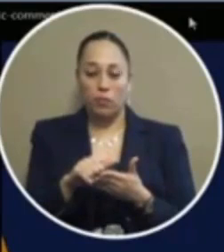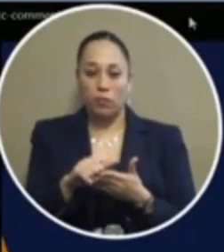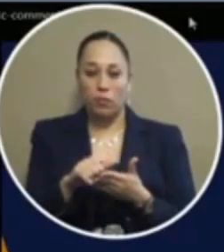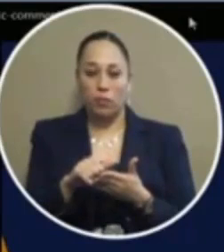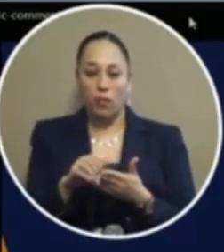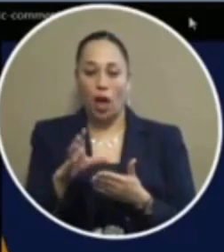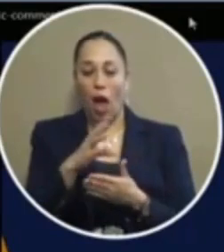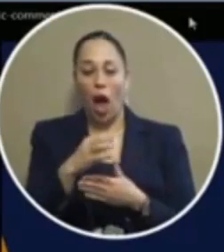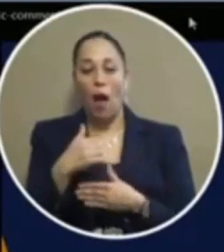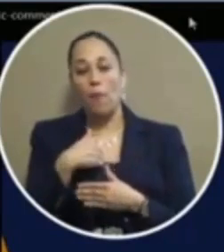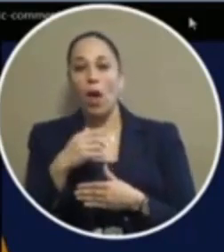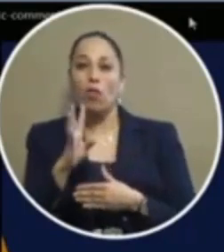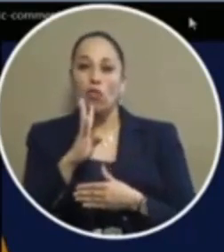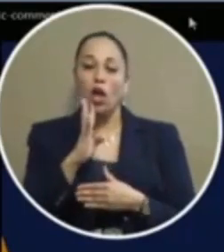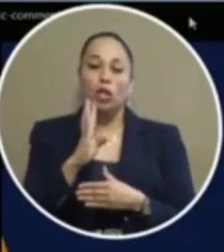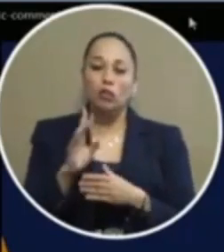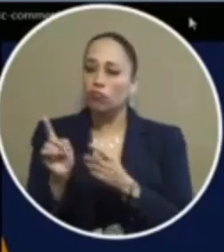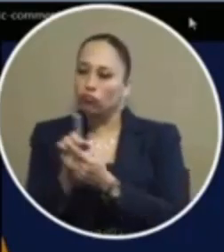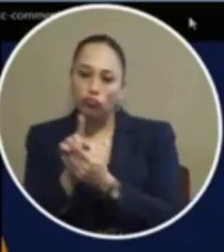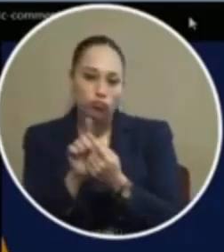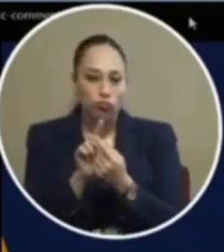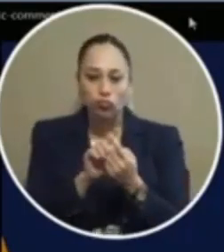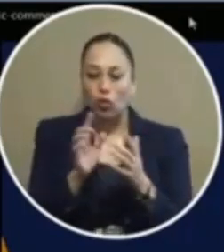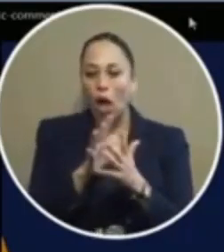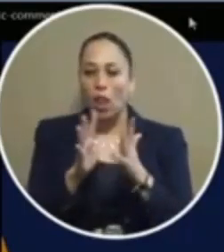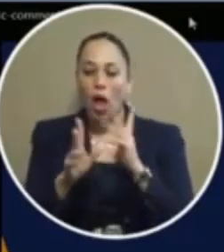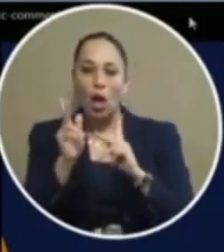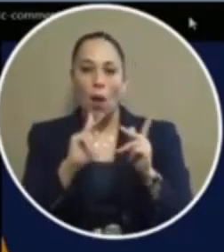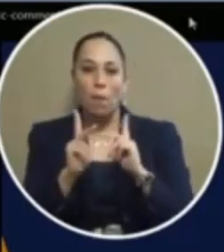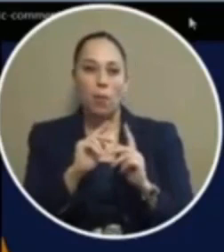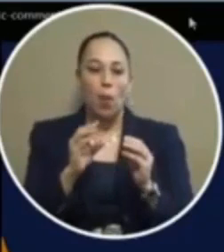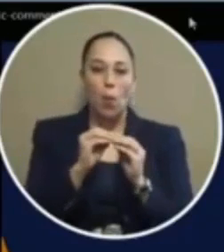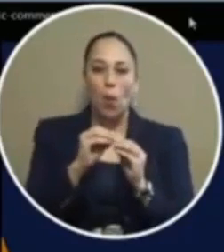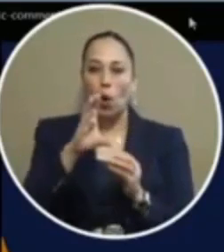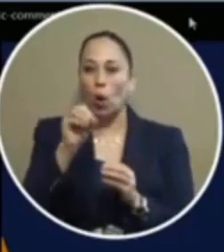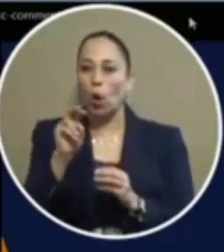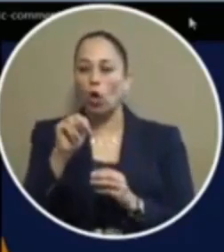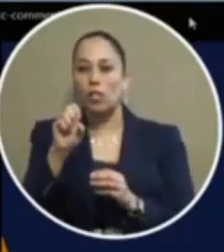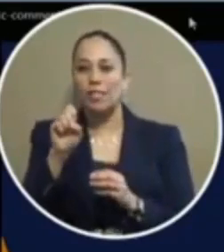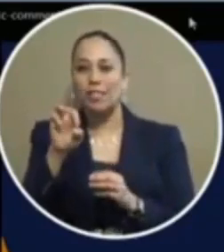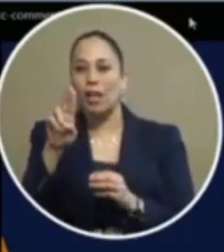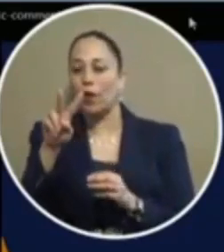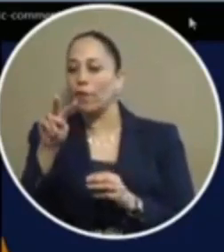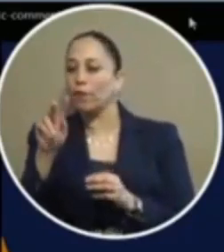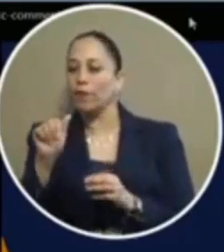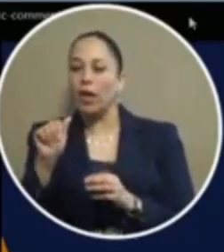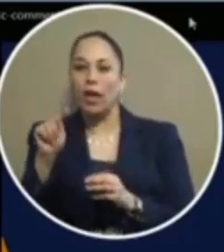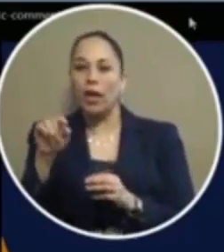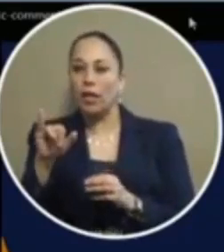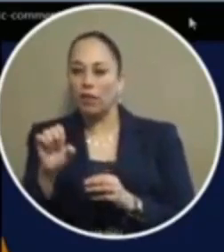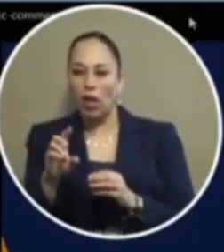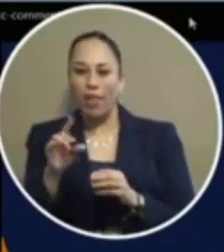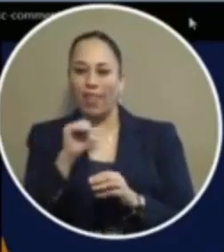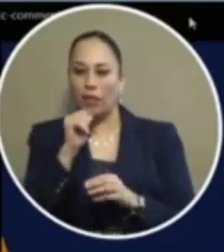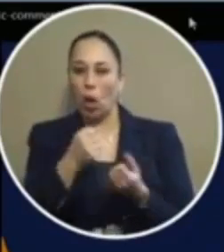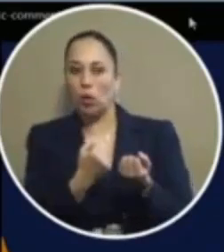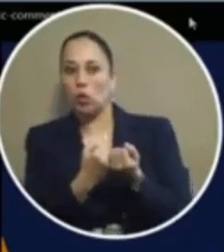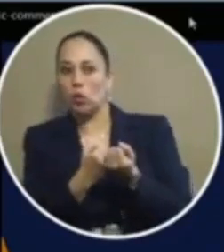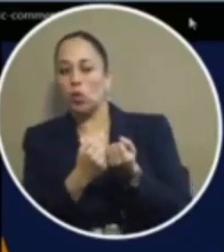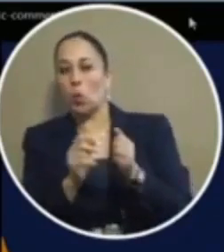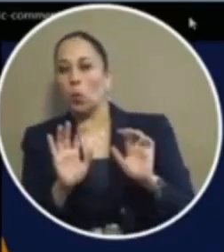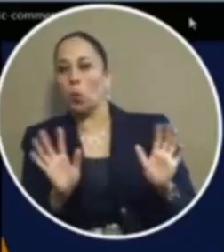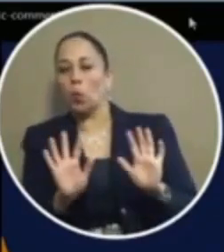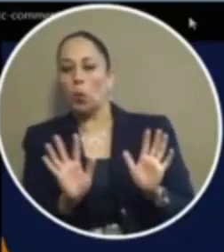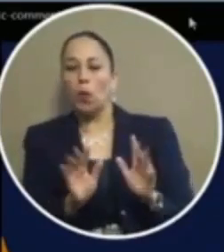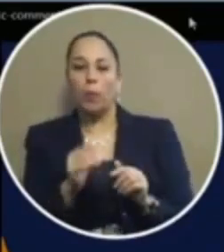i've been talking to a lot of people who are conservatives who who don't support uh you know like lessening this war